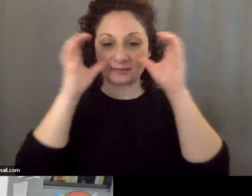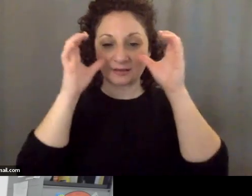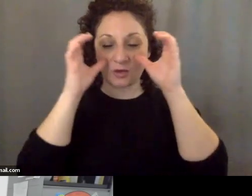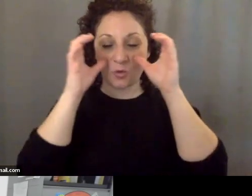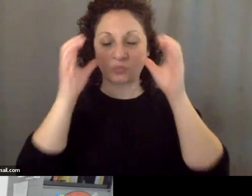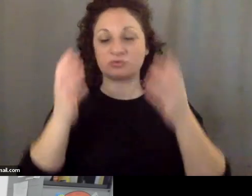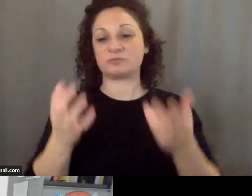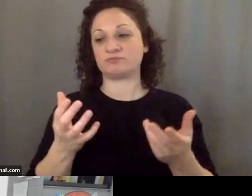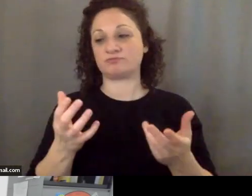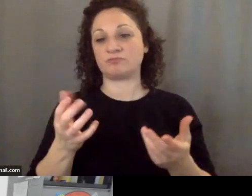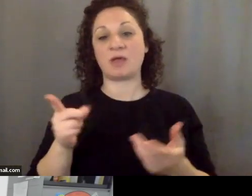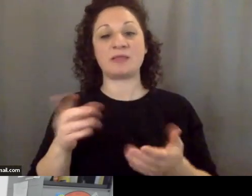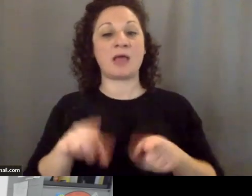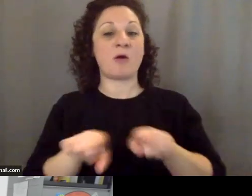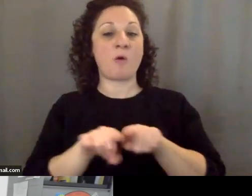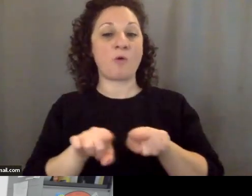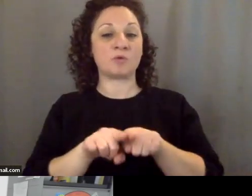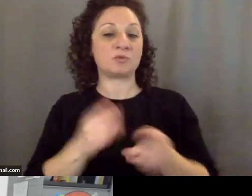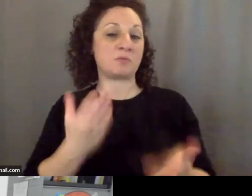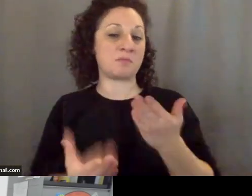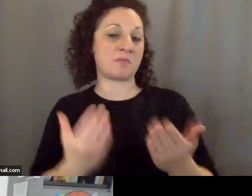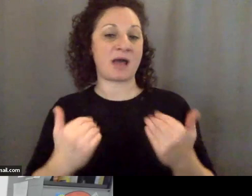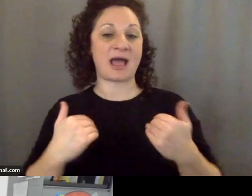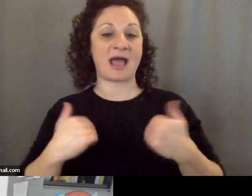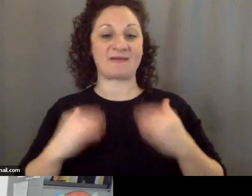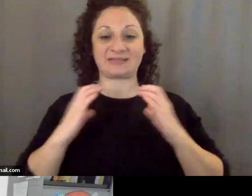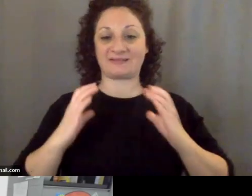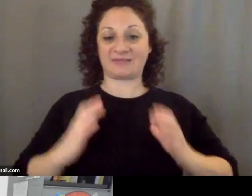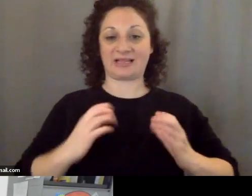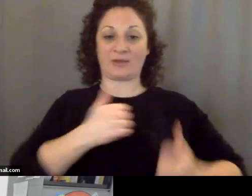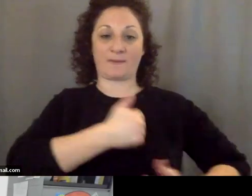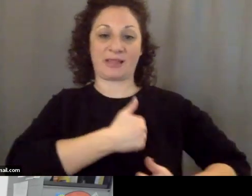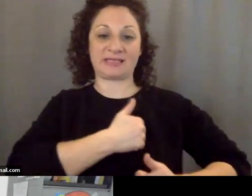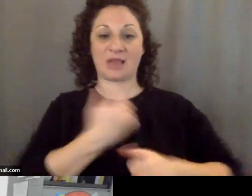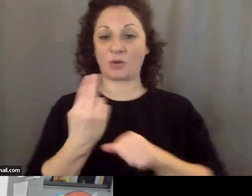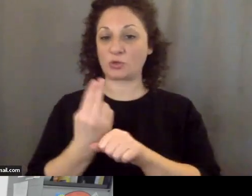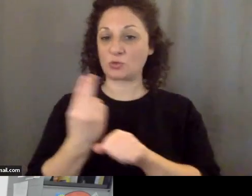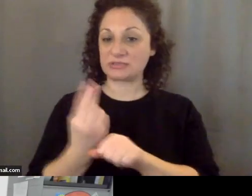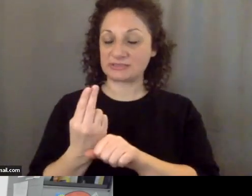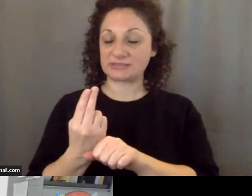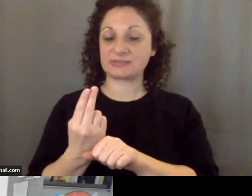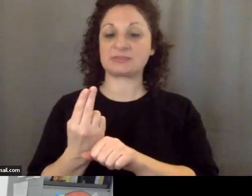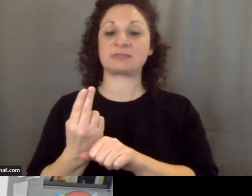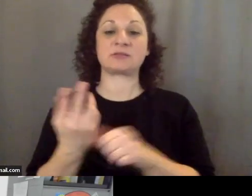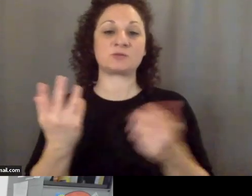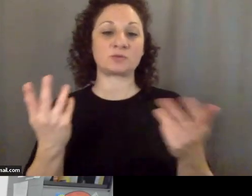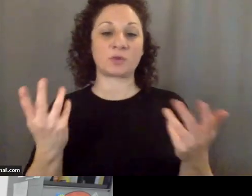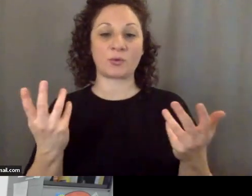they may also have civilian military uses. And so